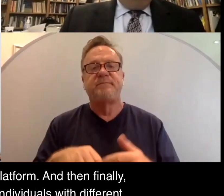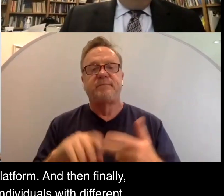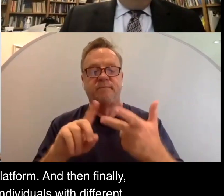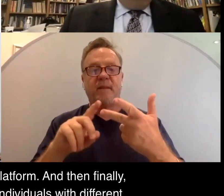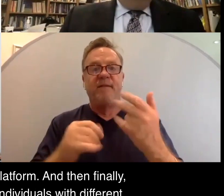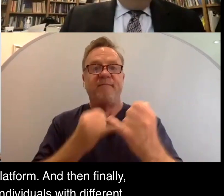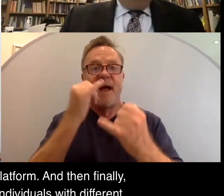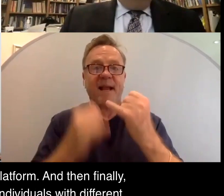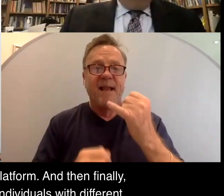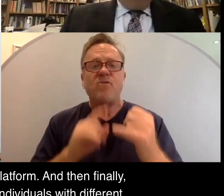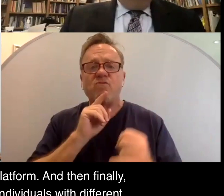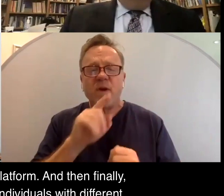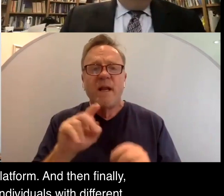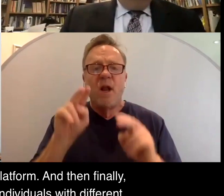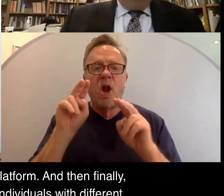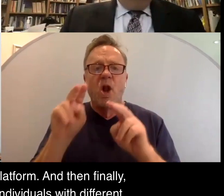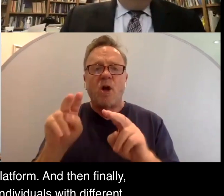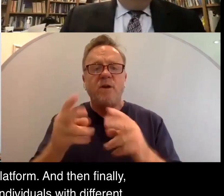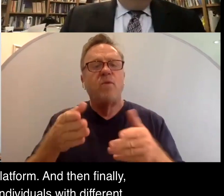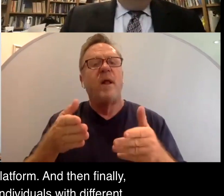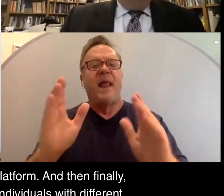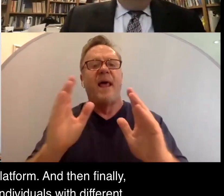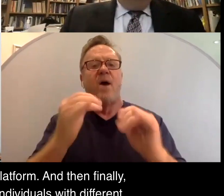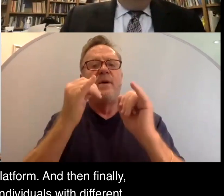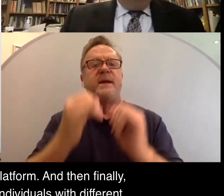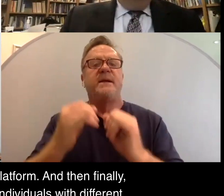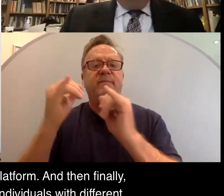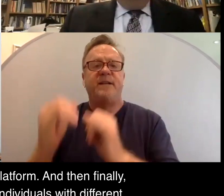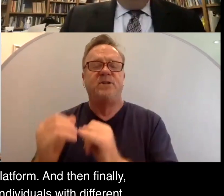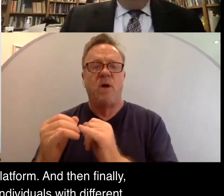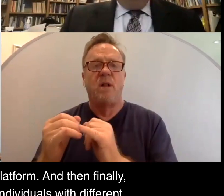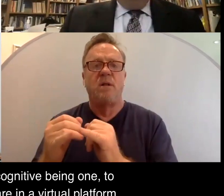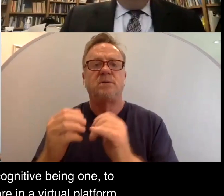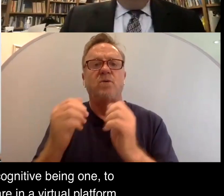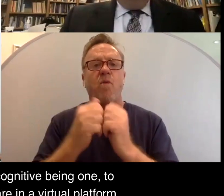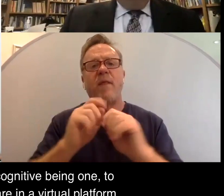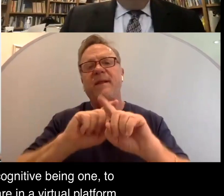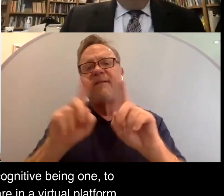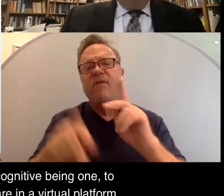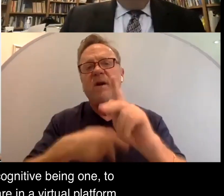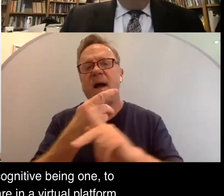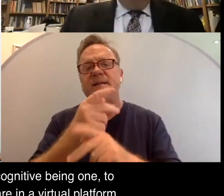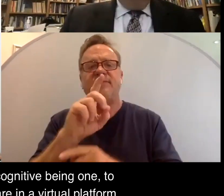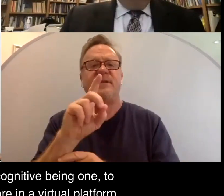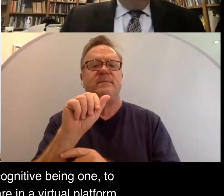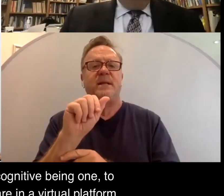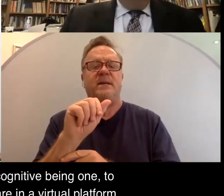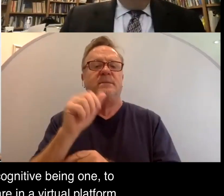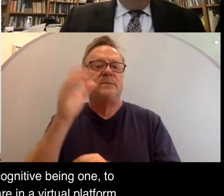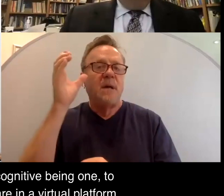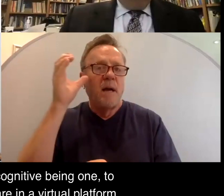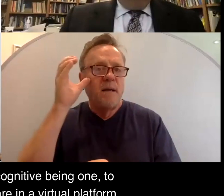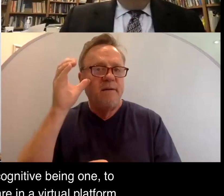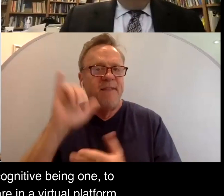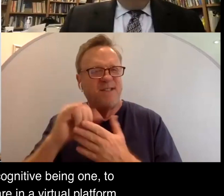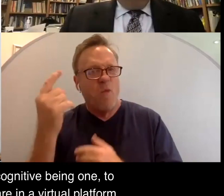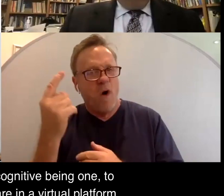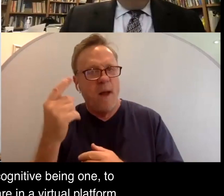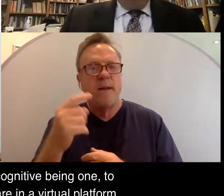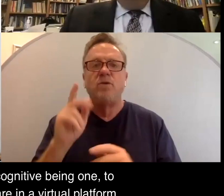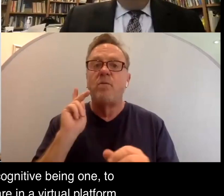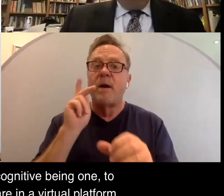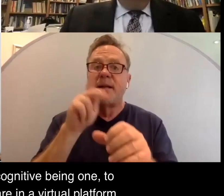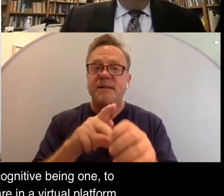really looking to allow individuals with different types of disabilities, cognitive being one, to